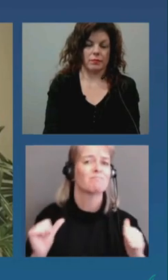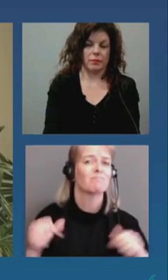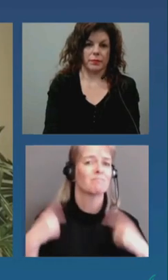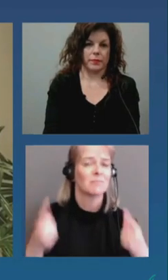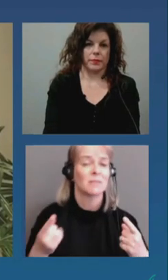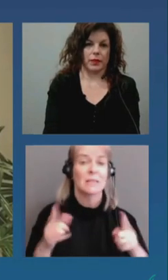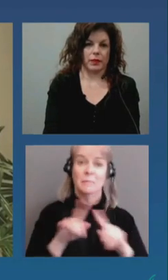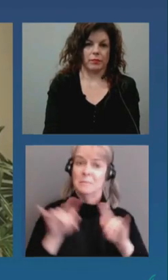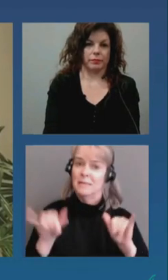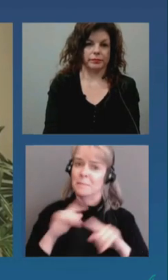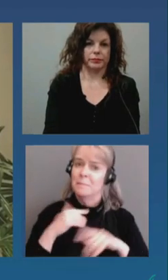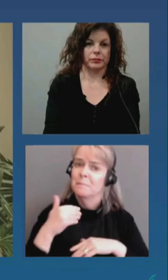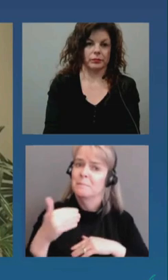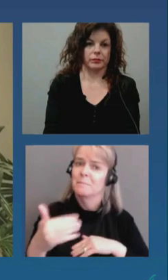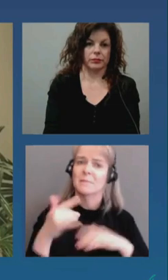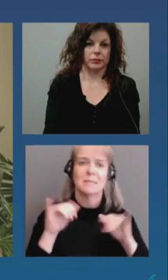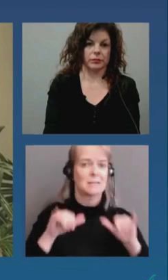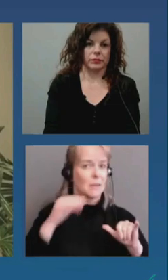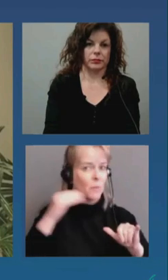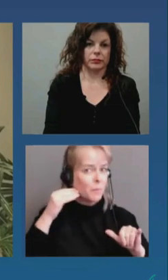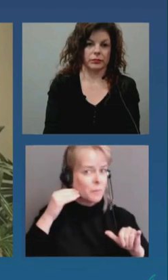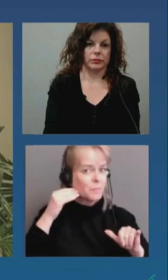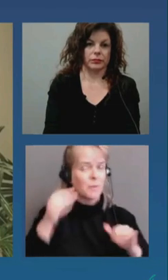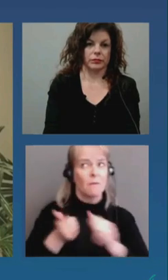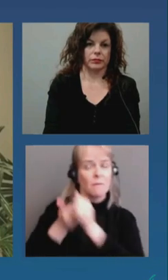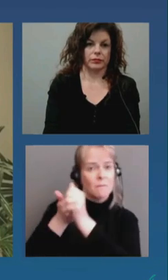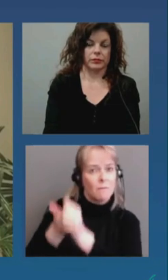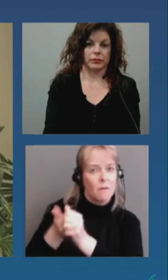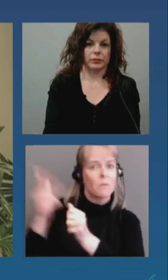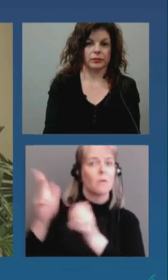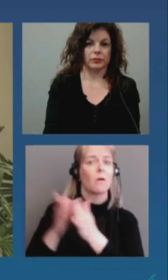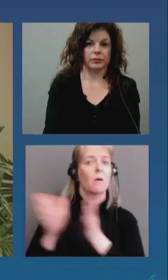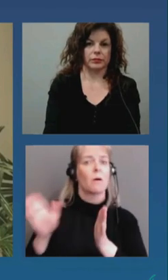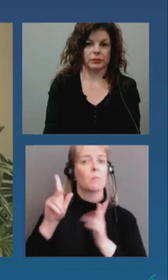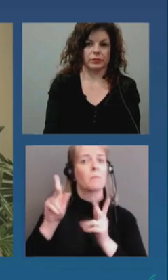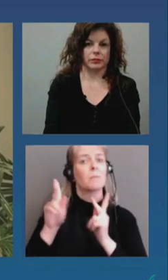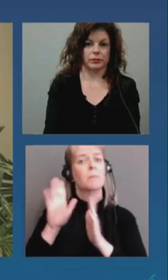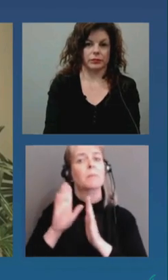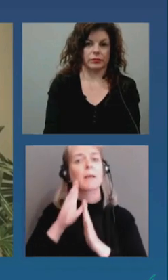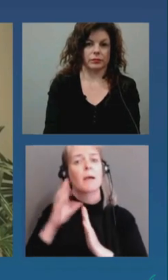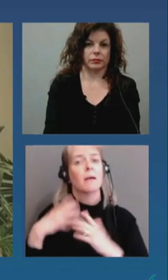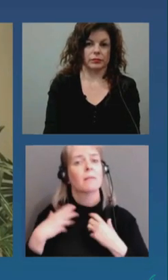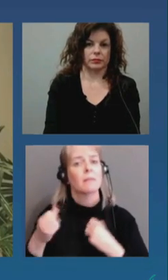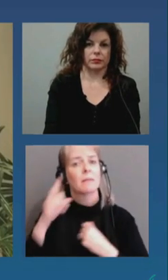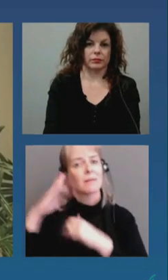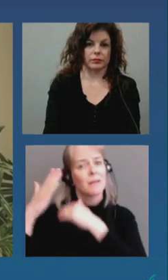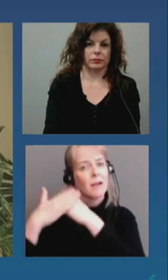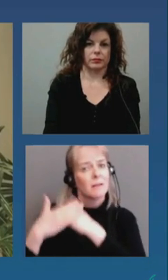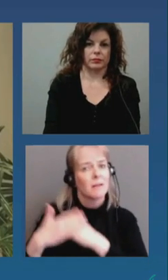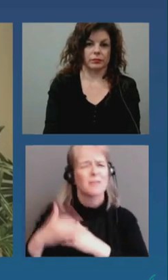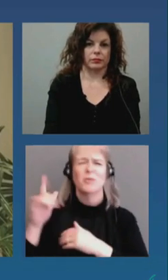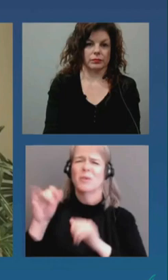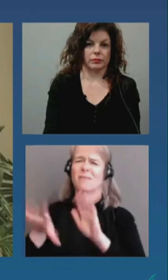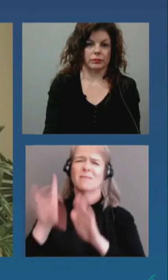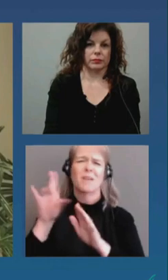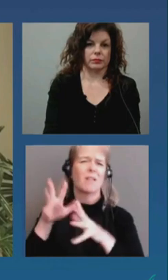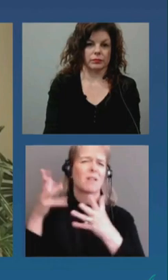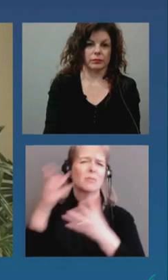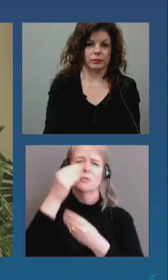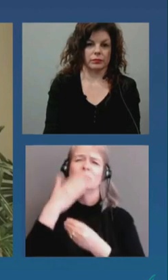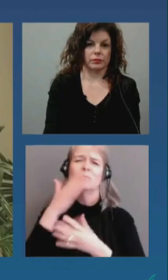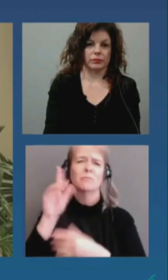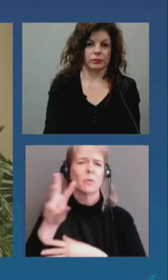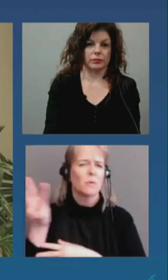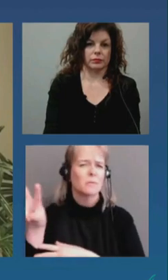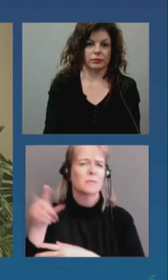home and stay the course and follow public health guidelines. Great information on ottawapublichealth.ca or ottawa